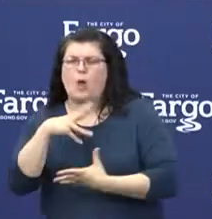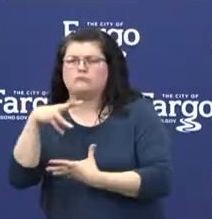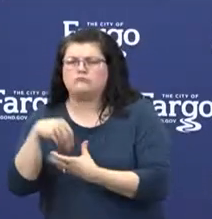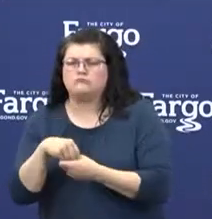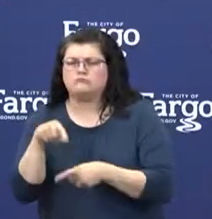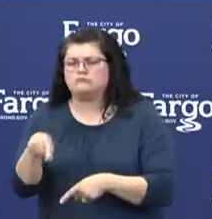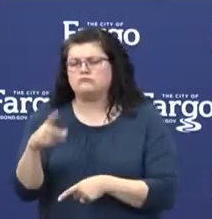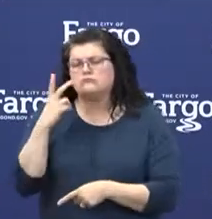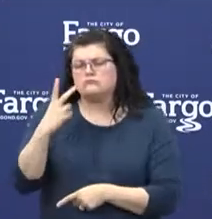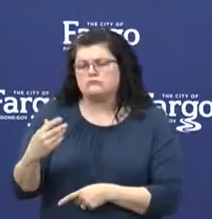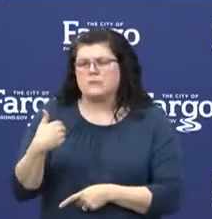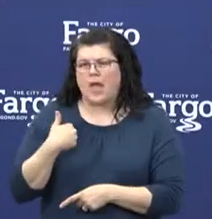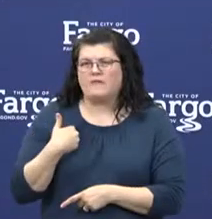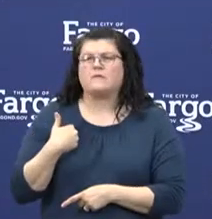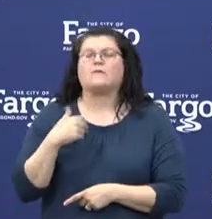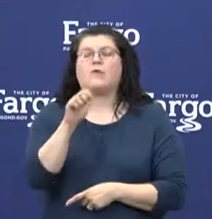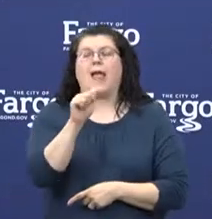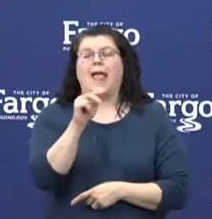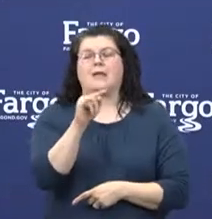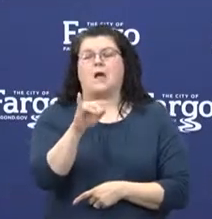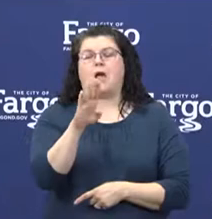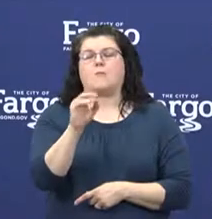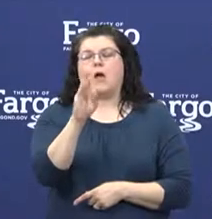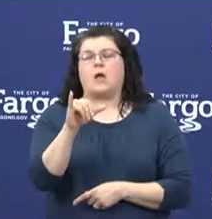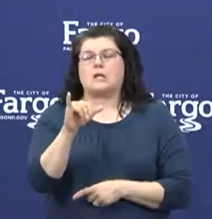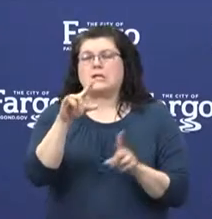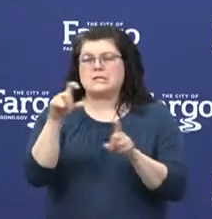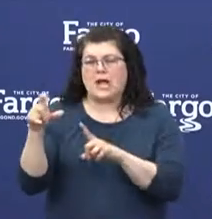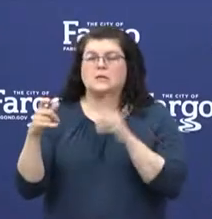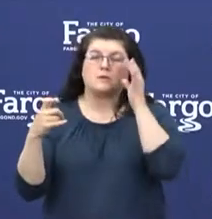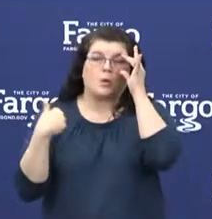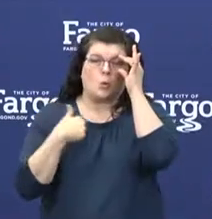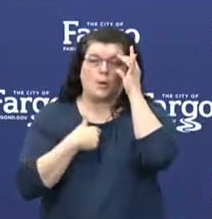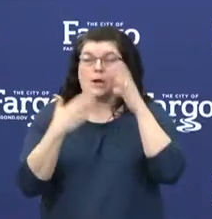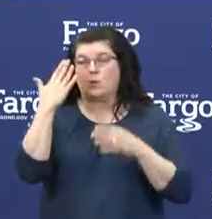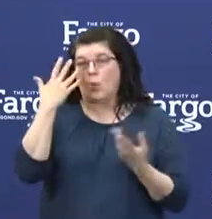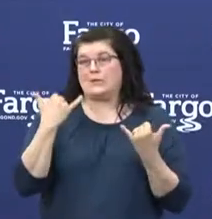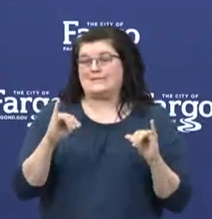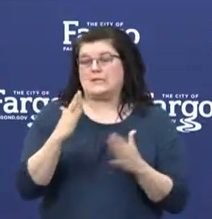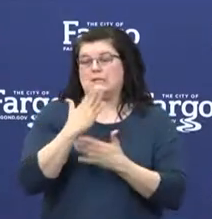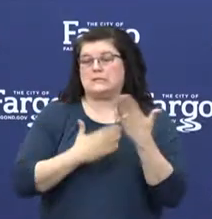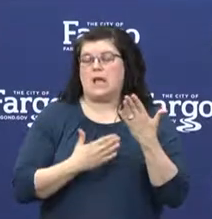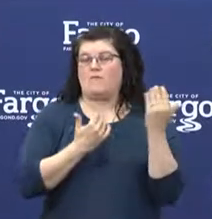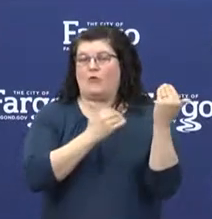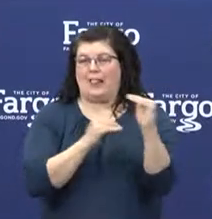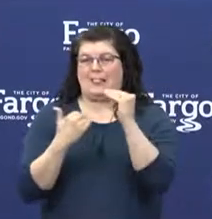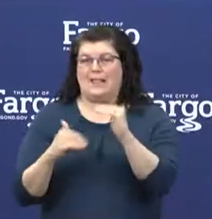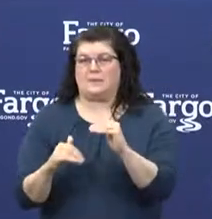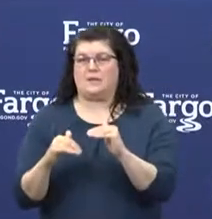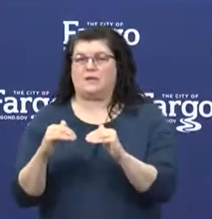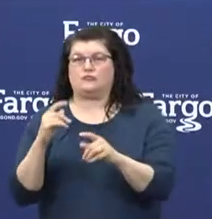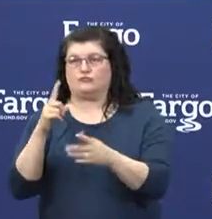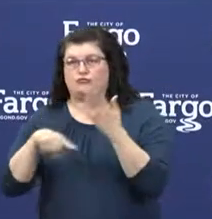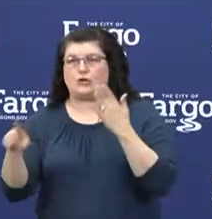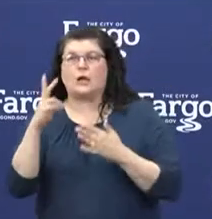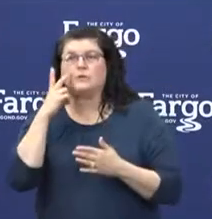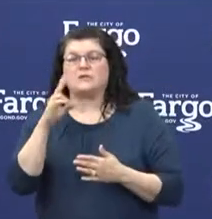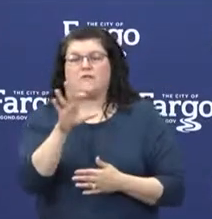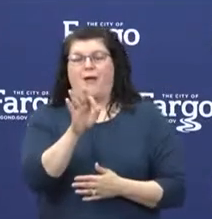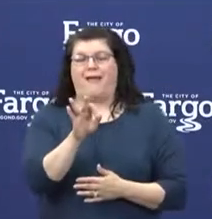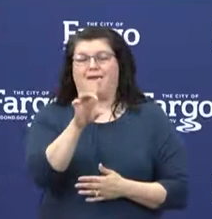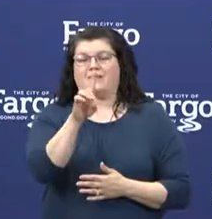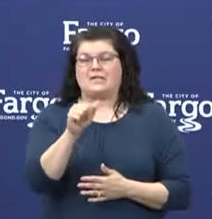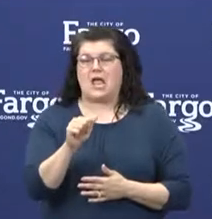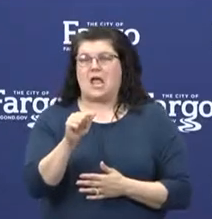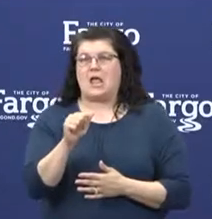this antibody test. We do know that there's some limited validation has been done with some of these tests due to the FDA fast tracking